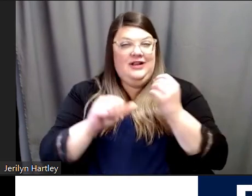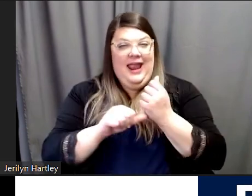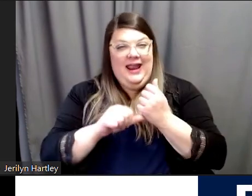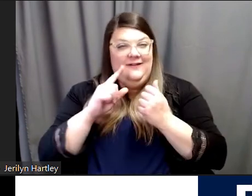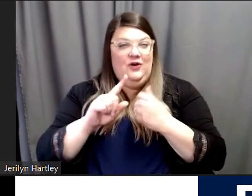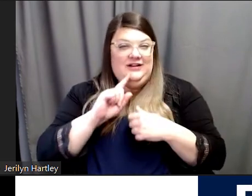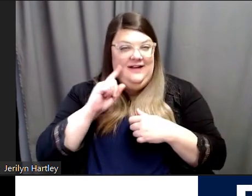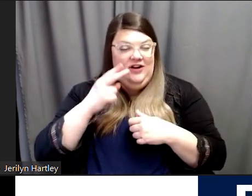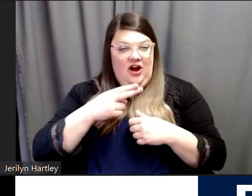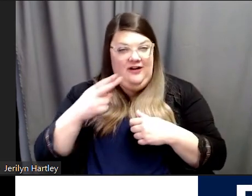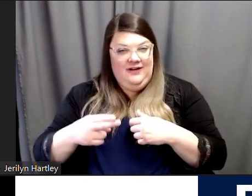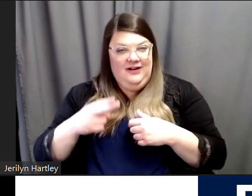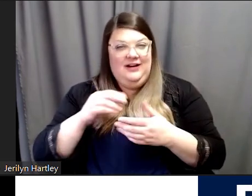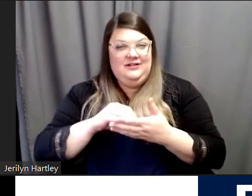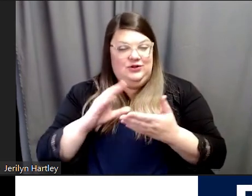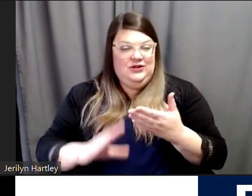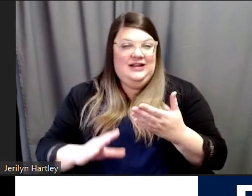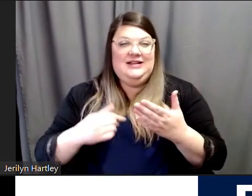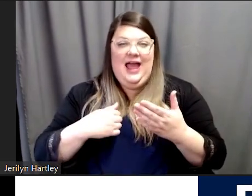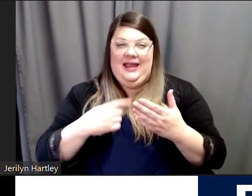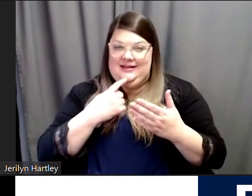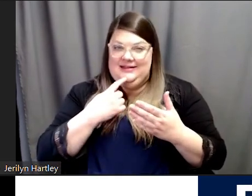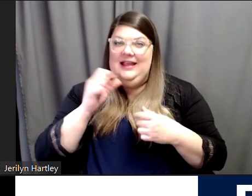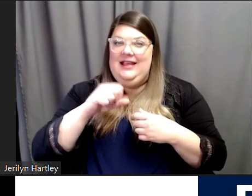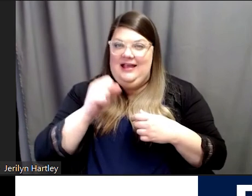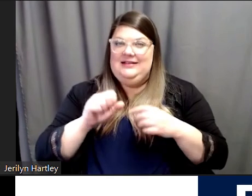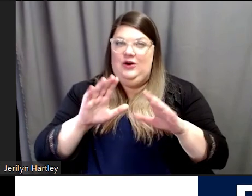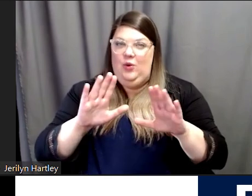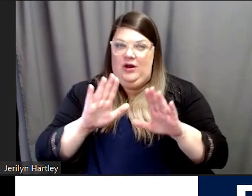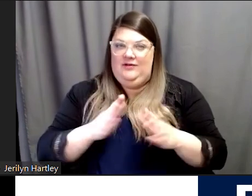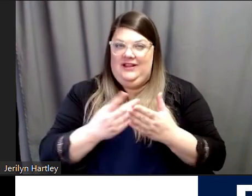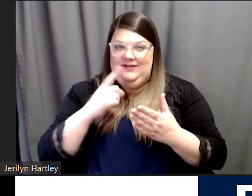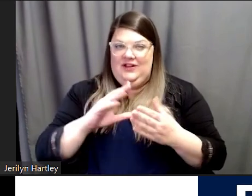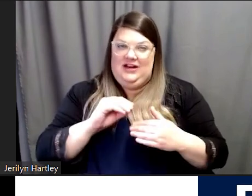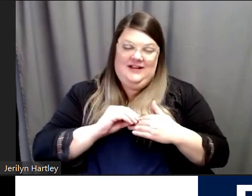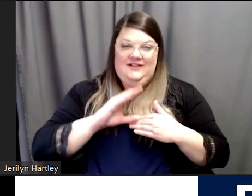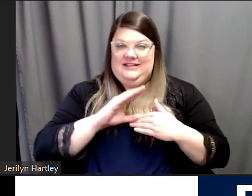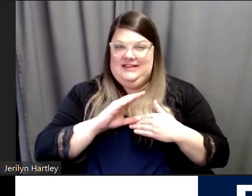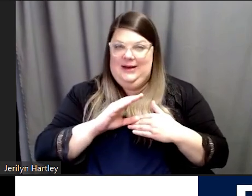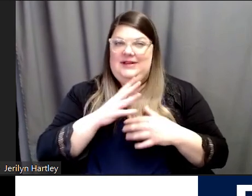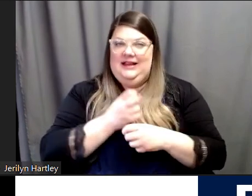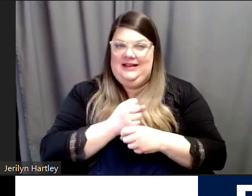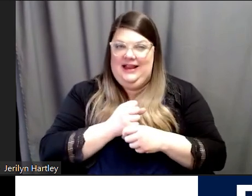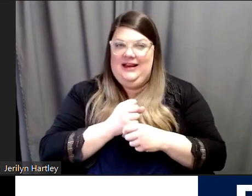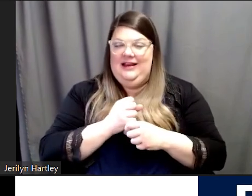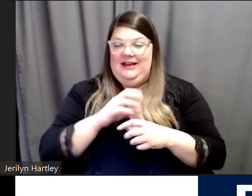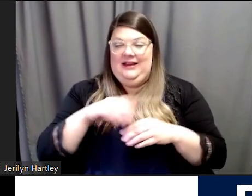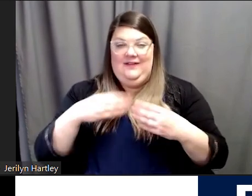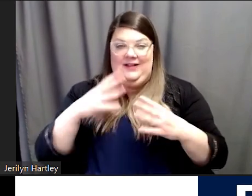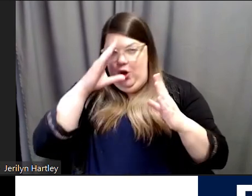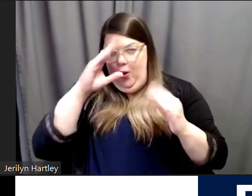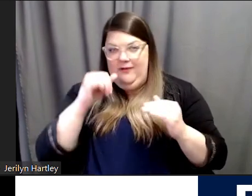can attest that work-based programs did wonders for their self-esteem and gave them hope for getting jobs during and after high school.